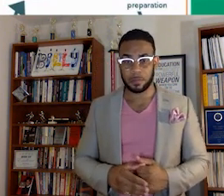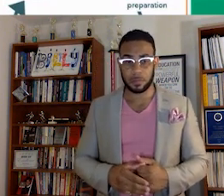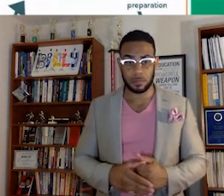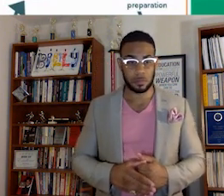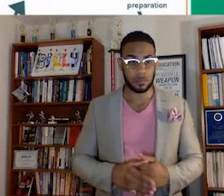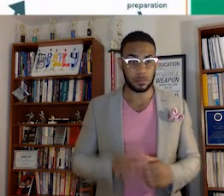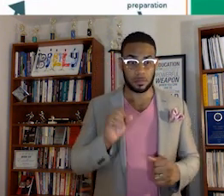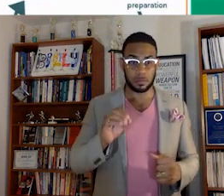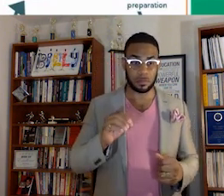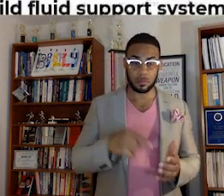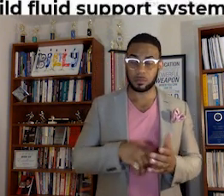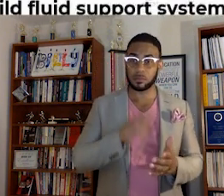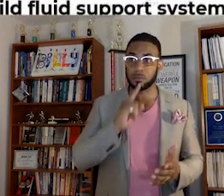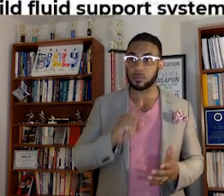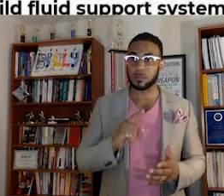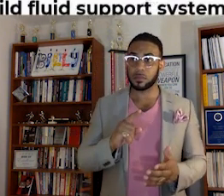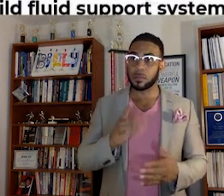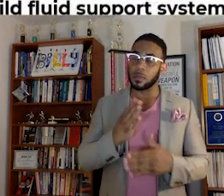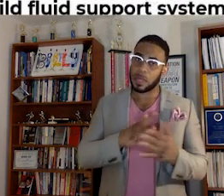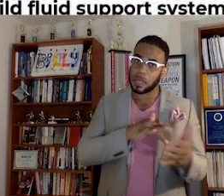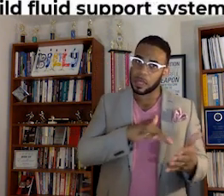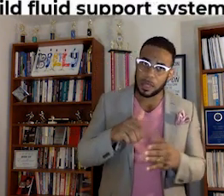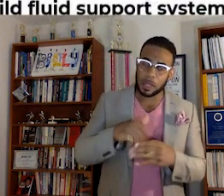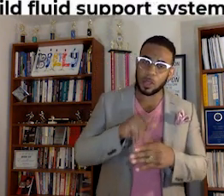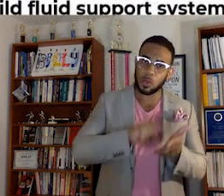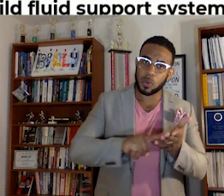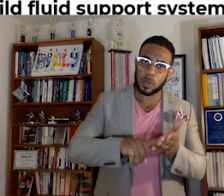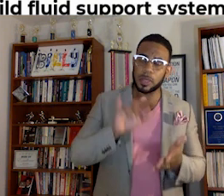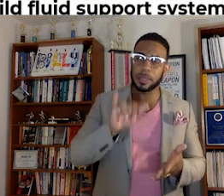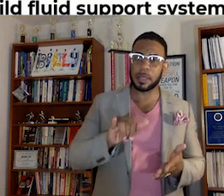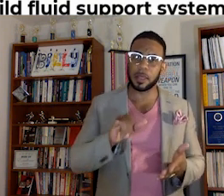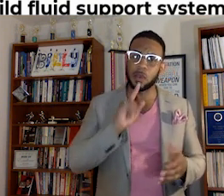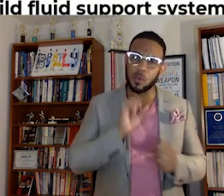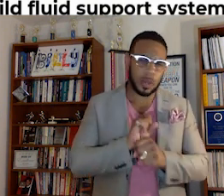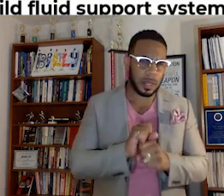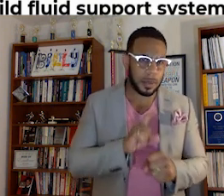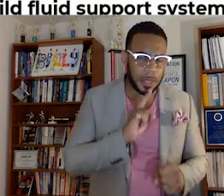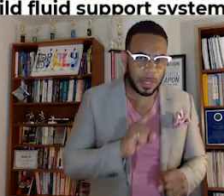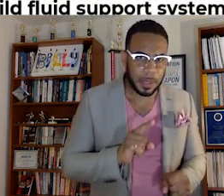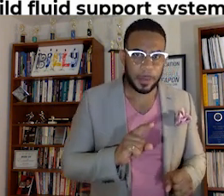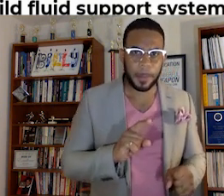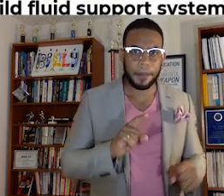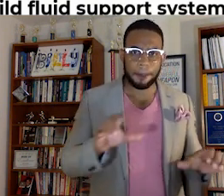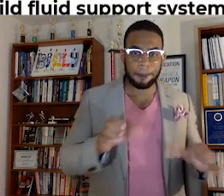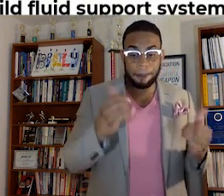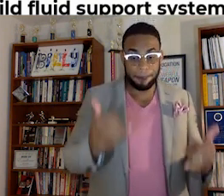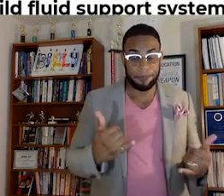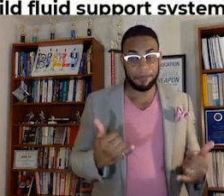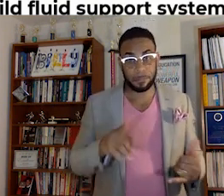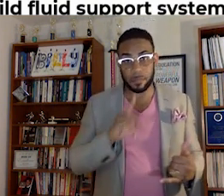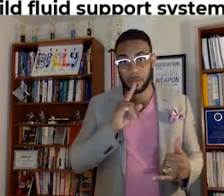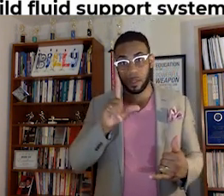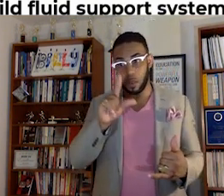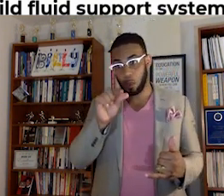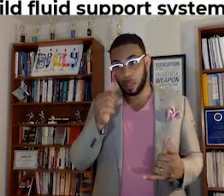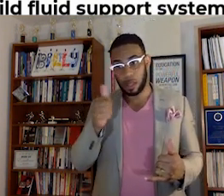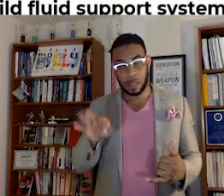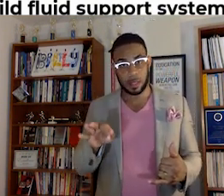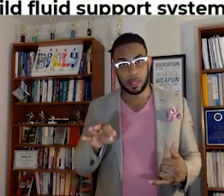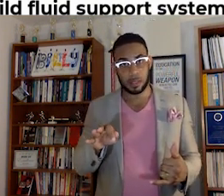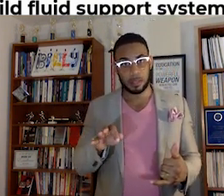So there's some studies and research that's really being done now, which is 2019.